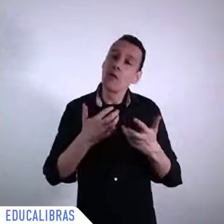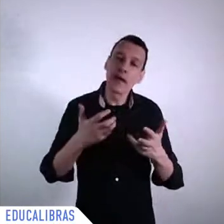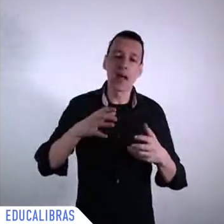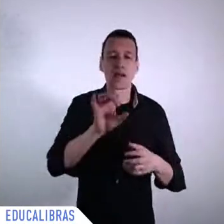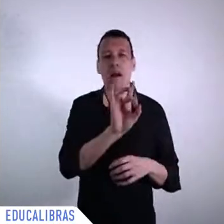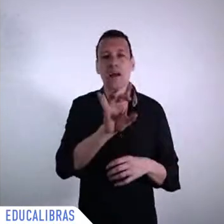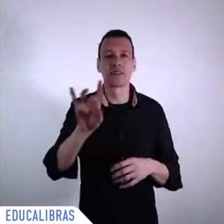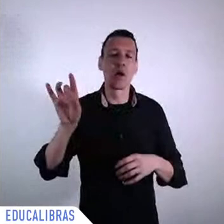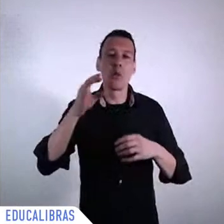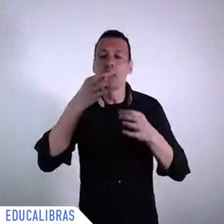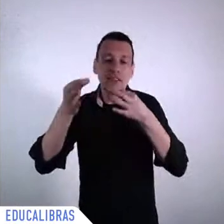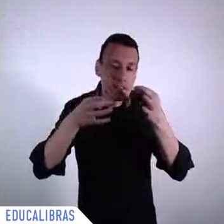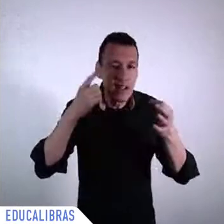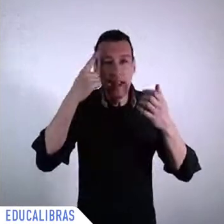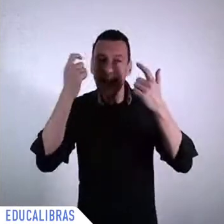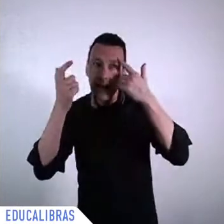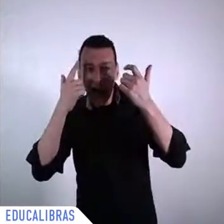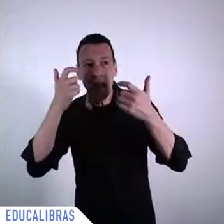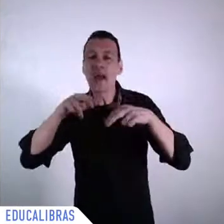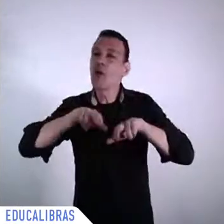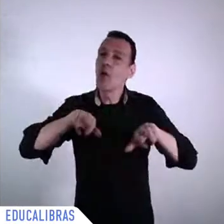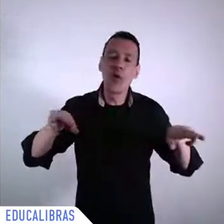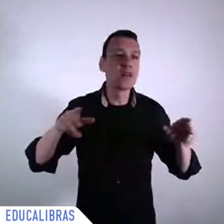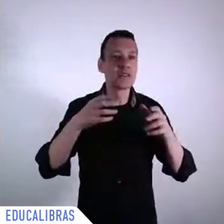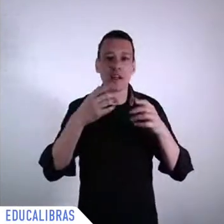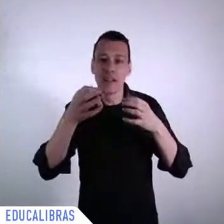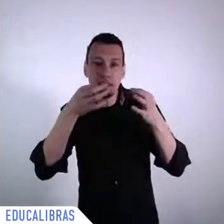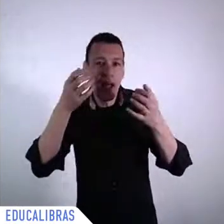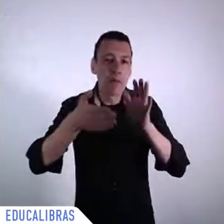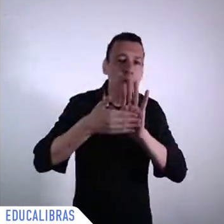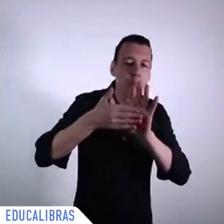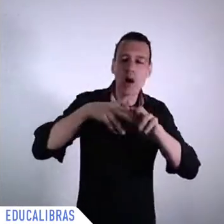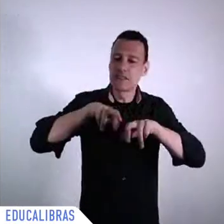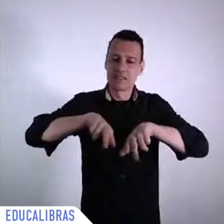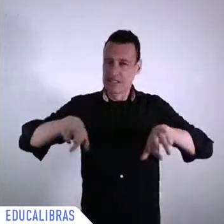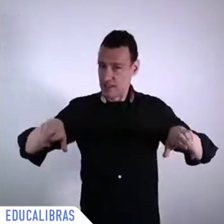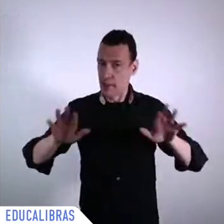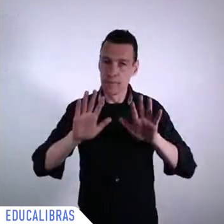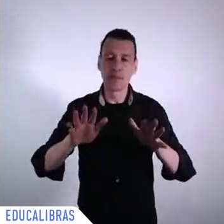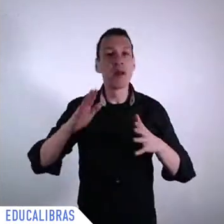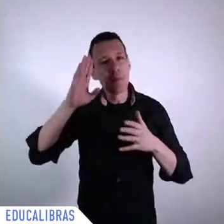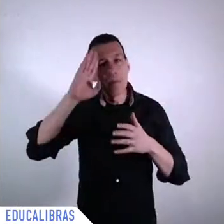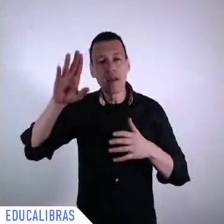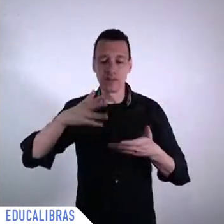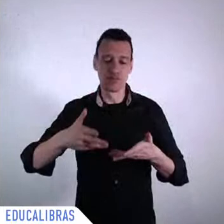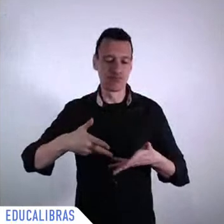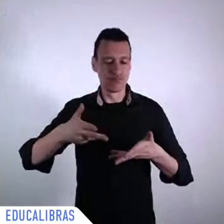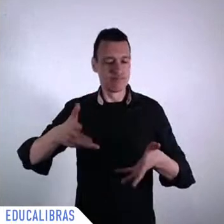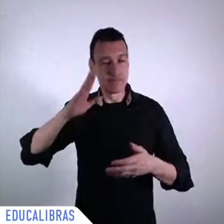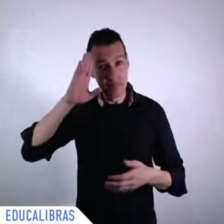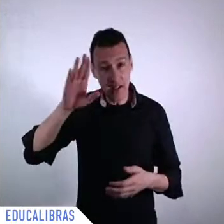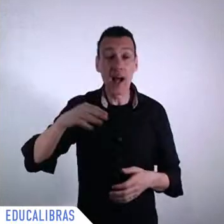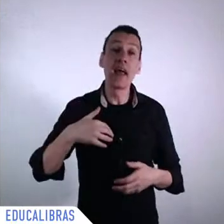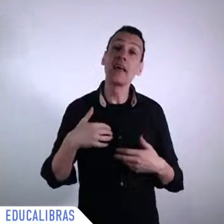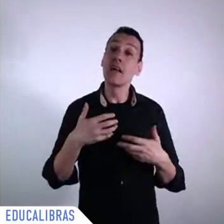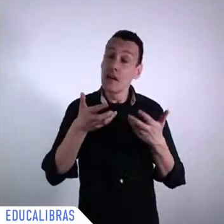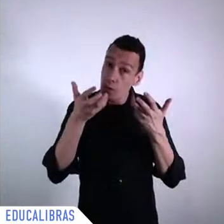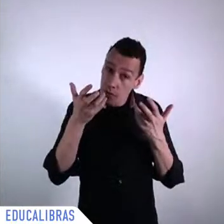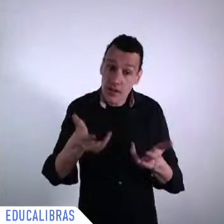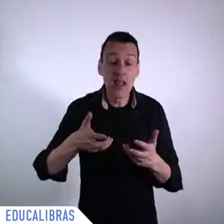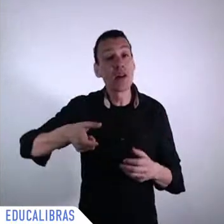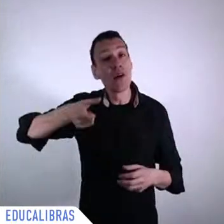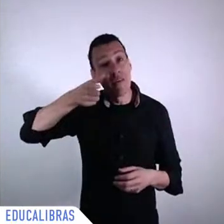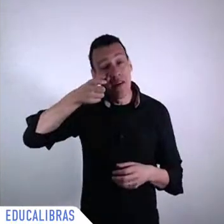following the debate further on and very nice to see Celso Mourinho here once again thank you thank you